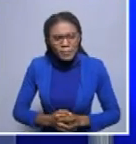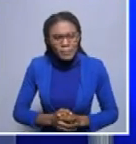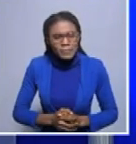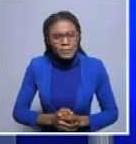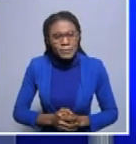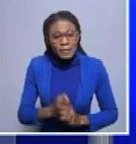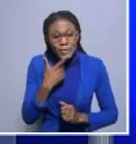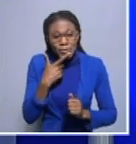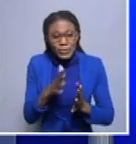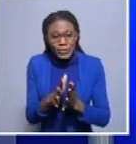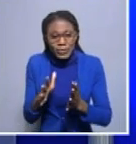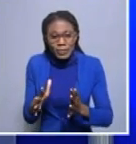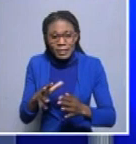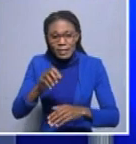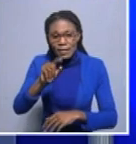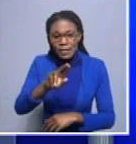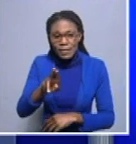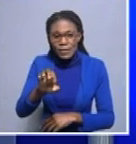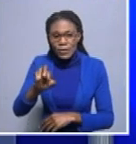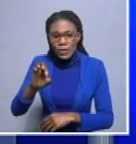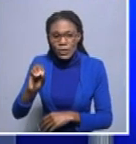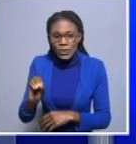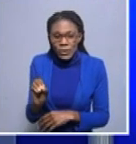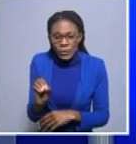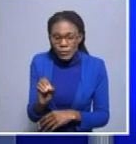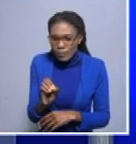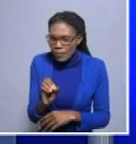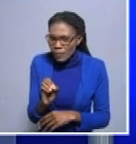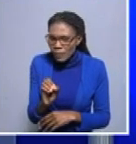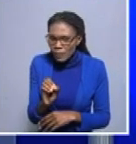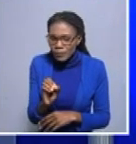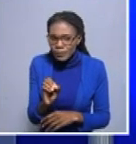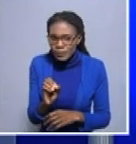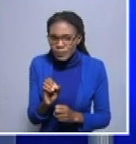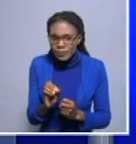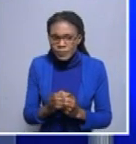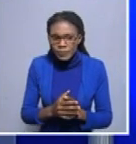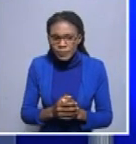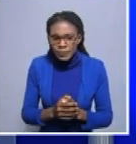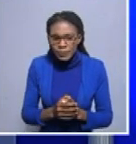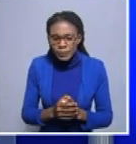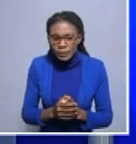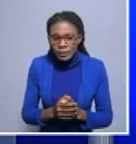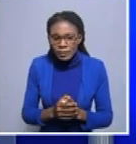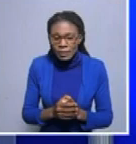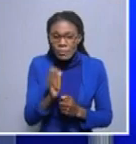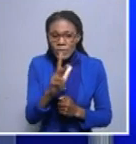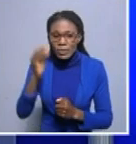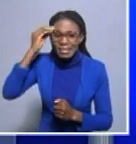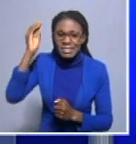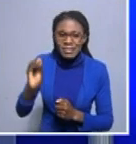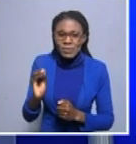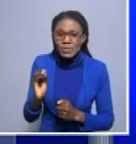Thank you so much, Theo. The misunderstanding is around the cause of death of the